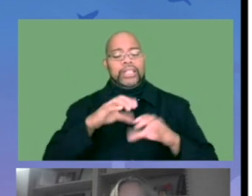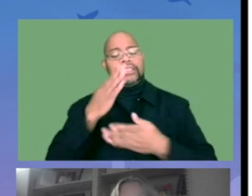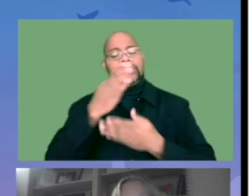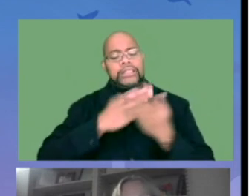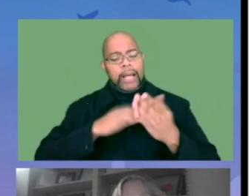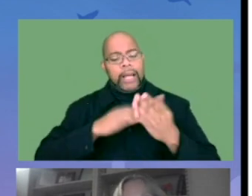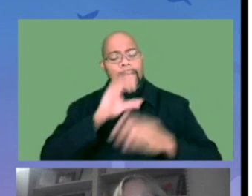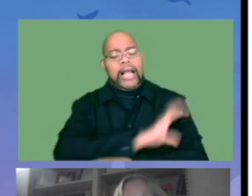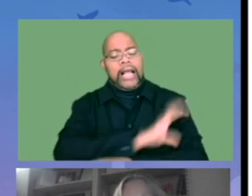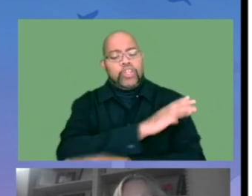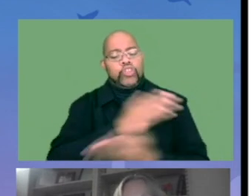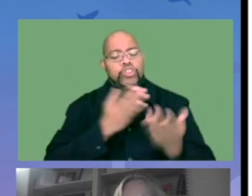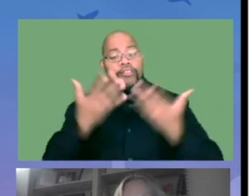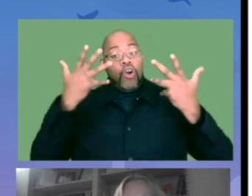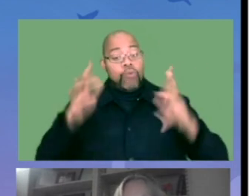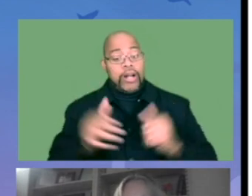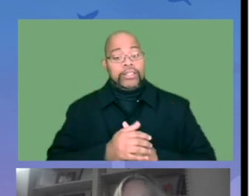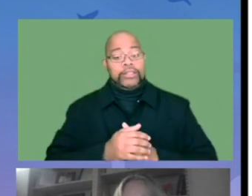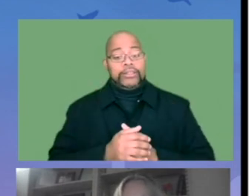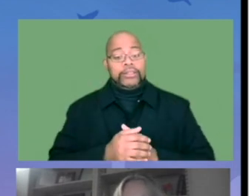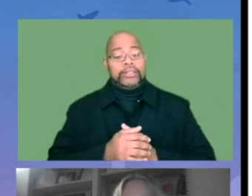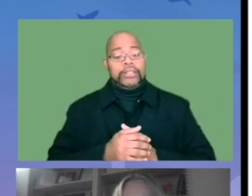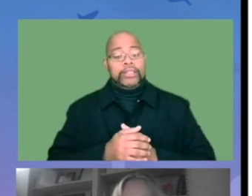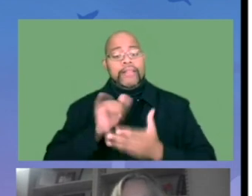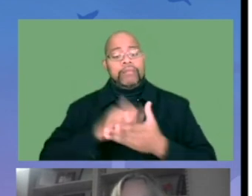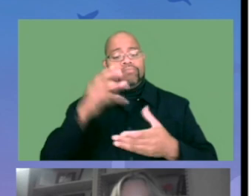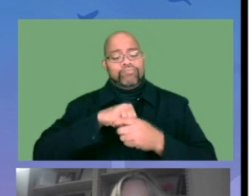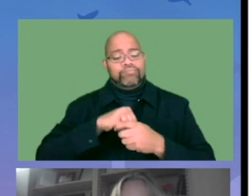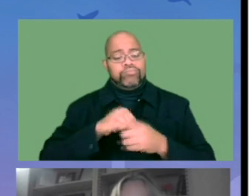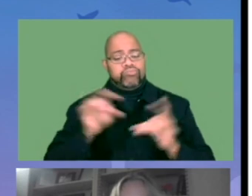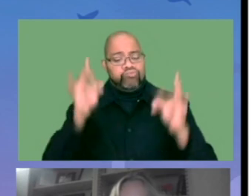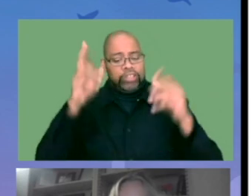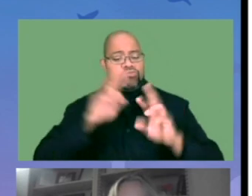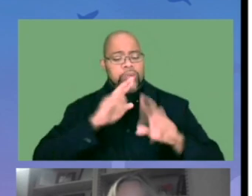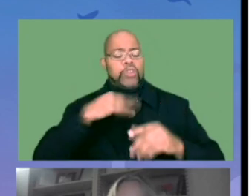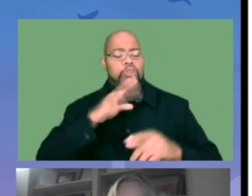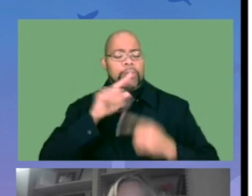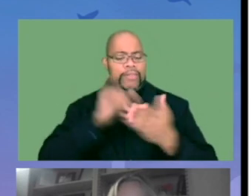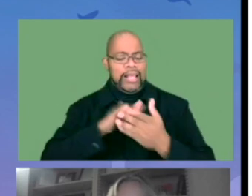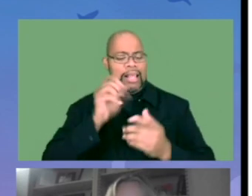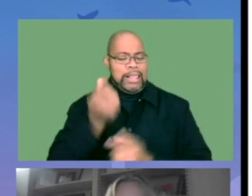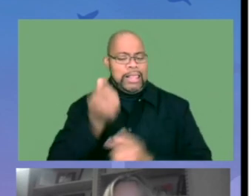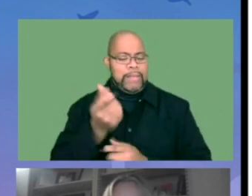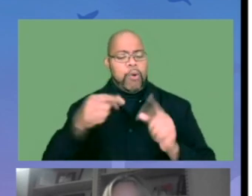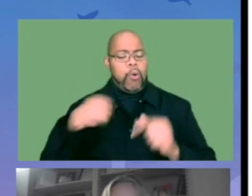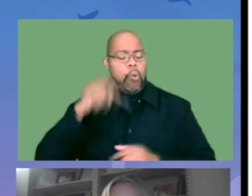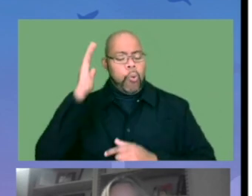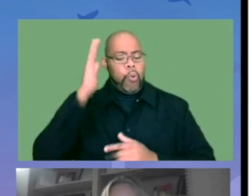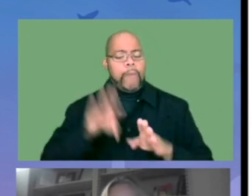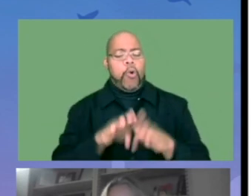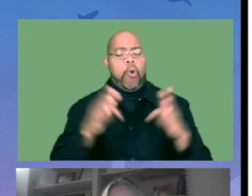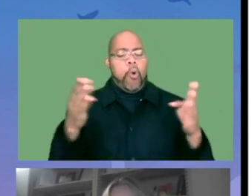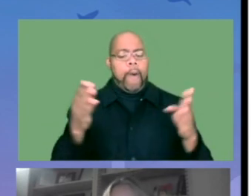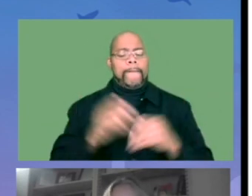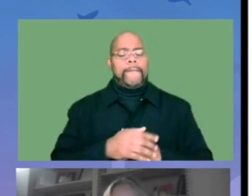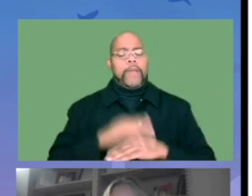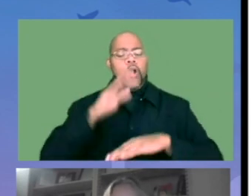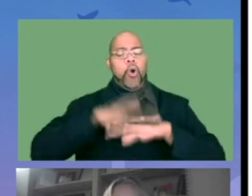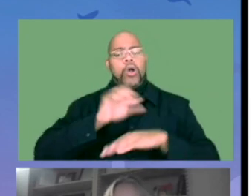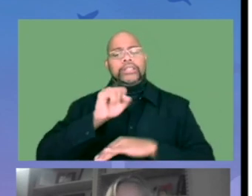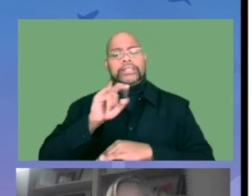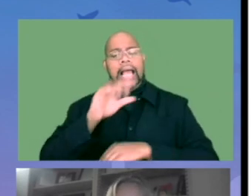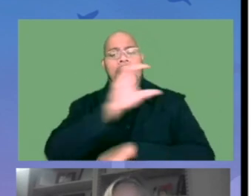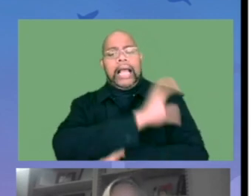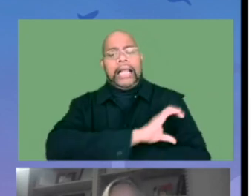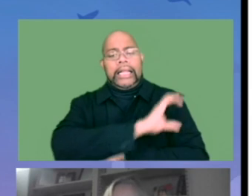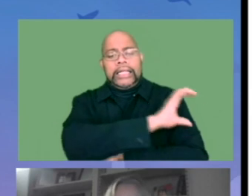connect with us, we are online. We have our website, our Facebook page, and a Twitter page. And so if you want to learn more about